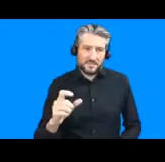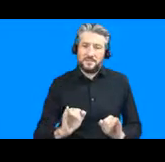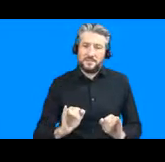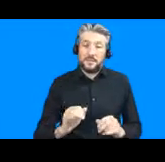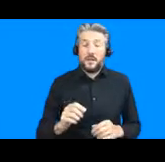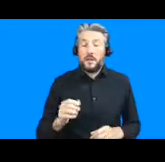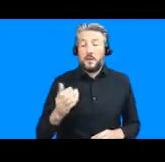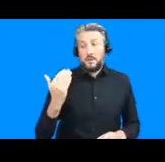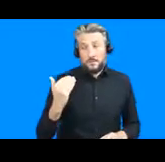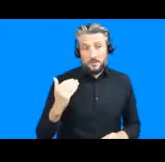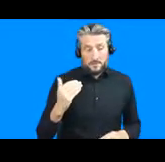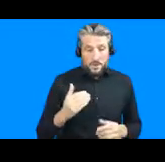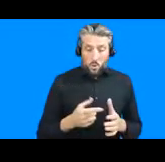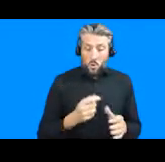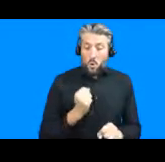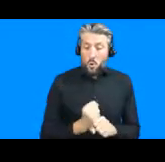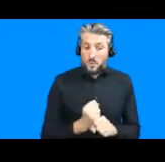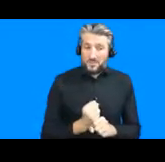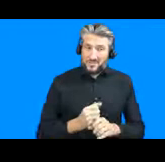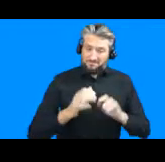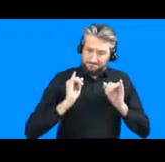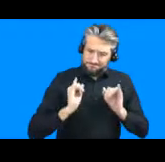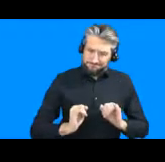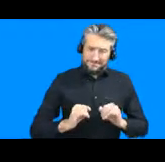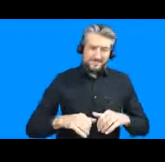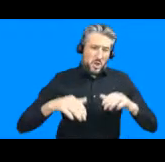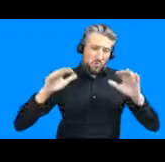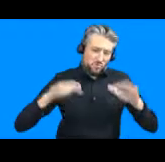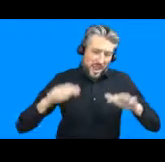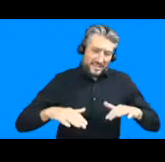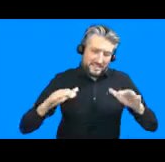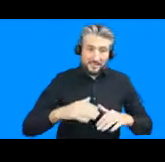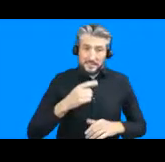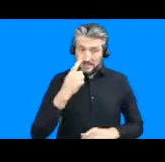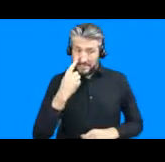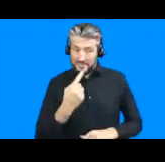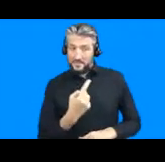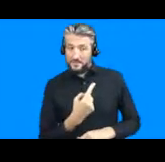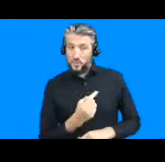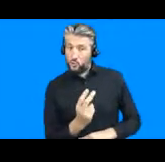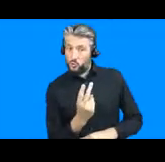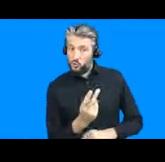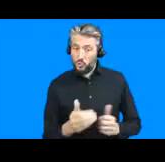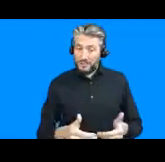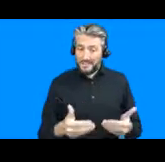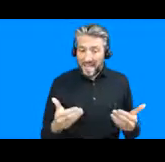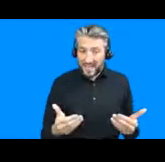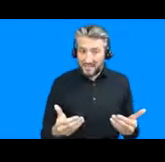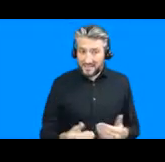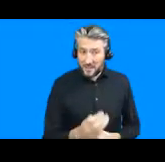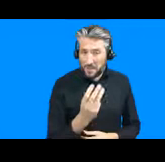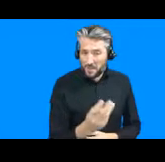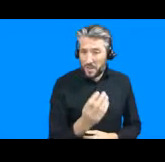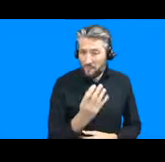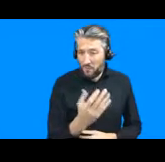uh rainfall 345 millimeters of rainfall in two days which essentially led to a complete